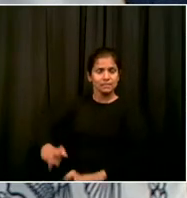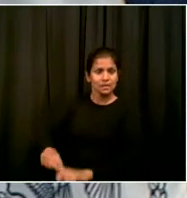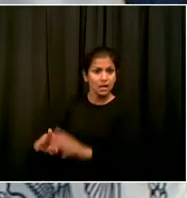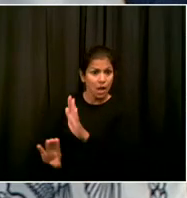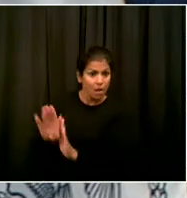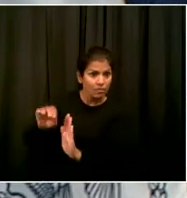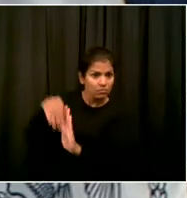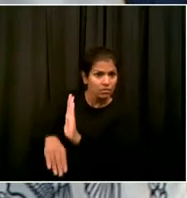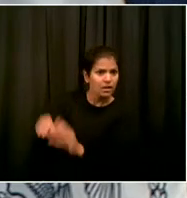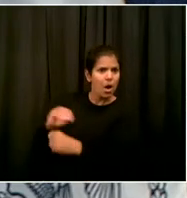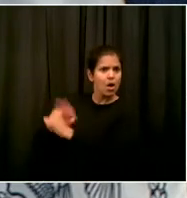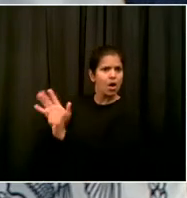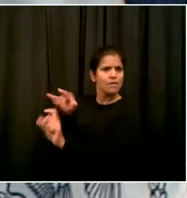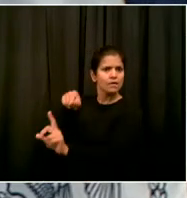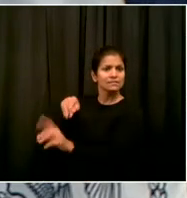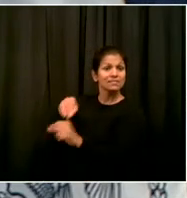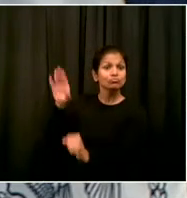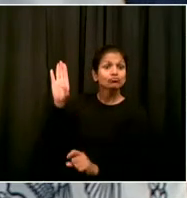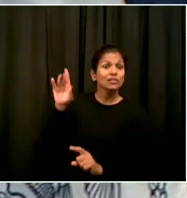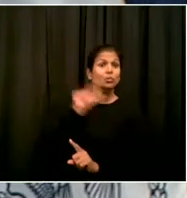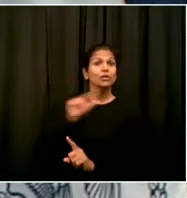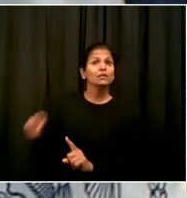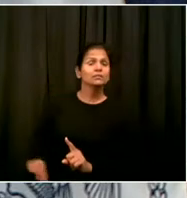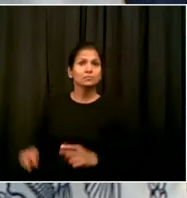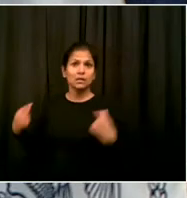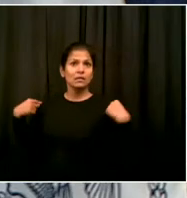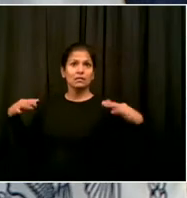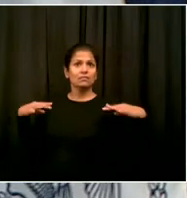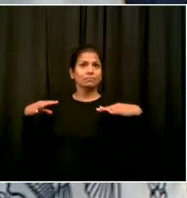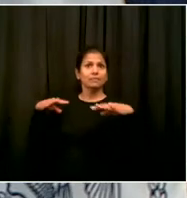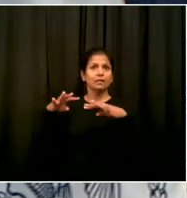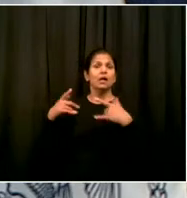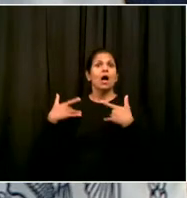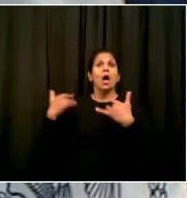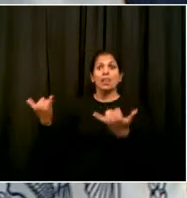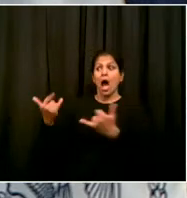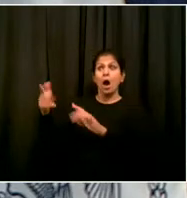expansion decisions. So that's going to be based, again, on the data and the science, Yoav.